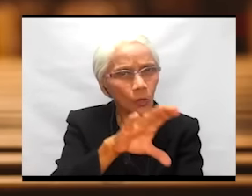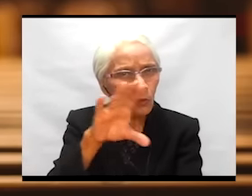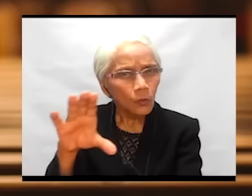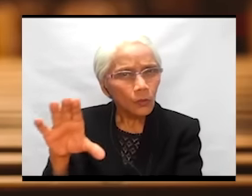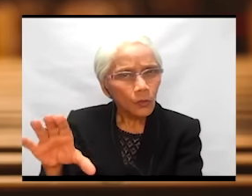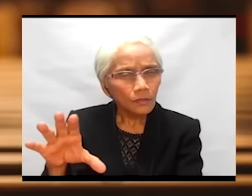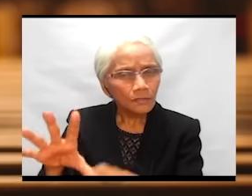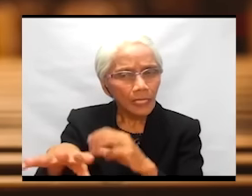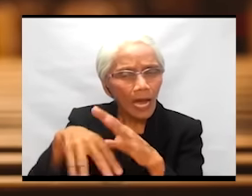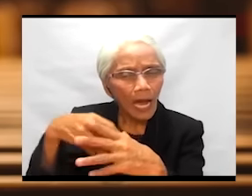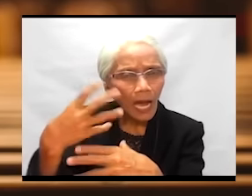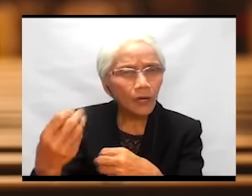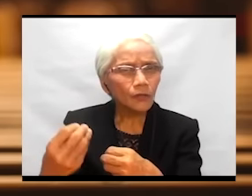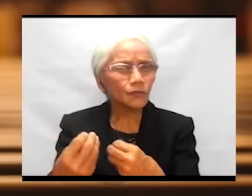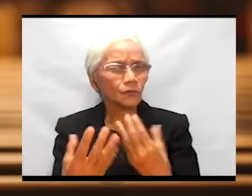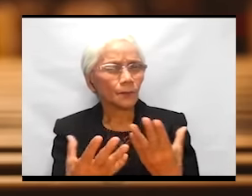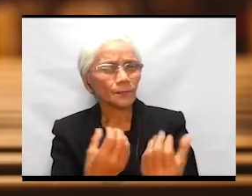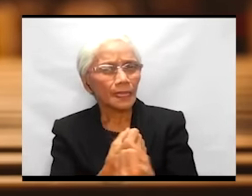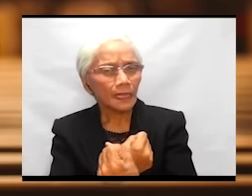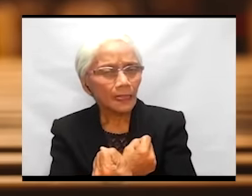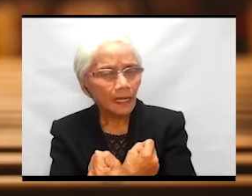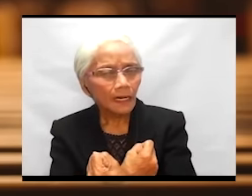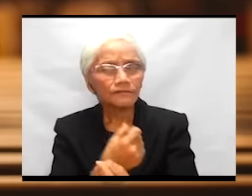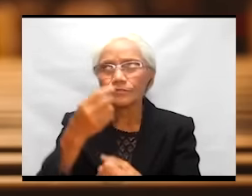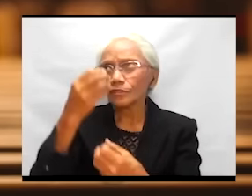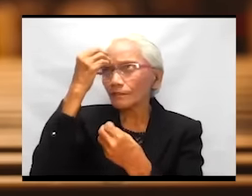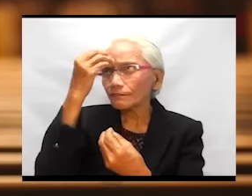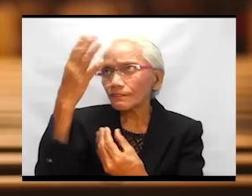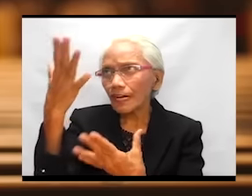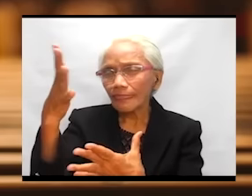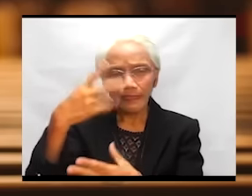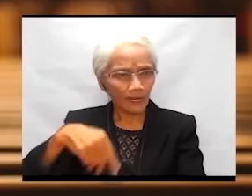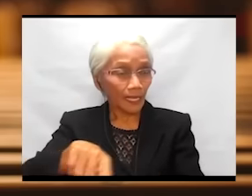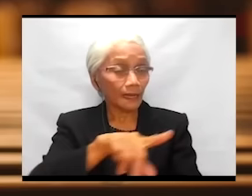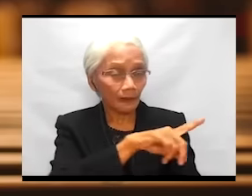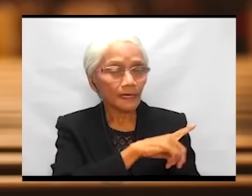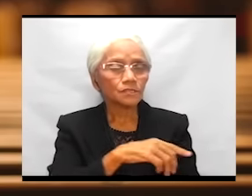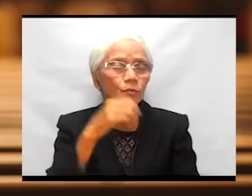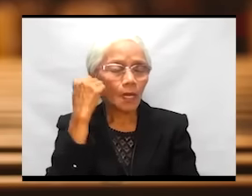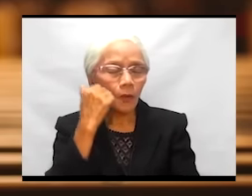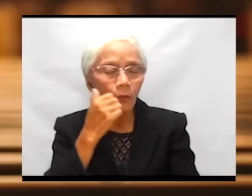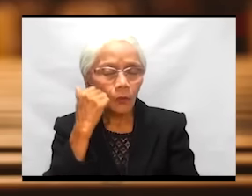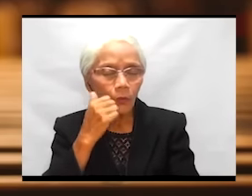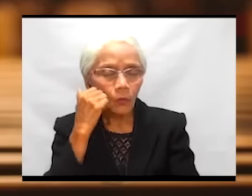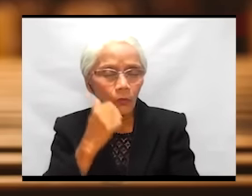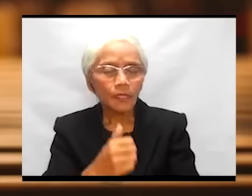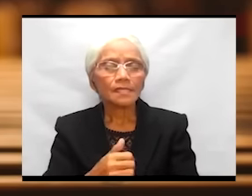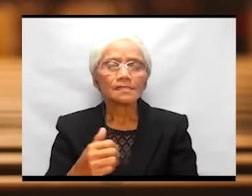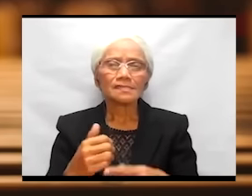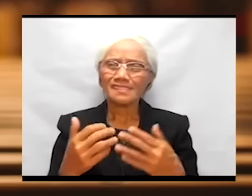out of love for the Father and love for us will always be